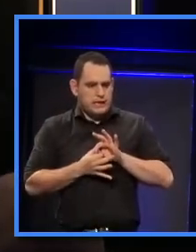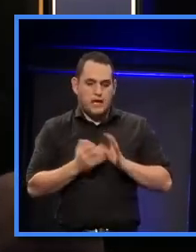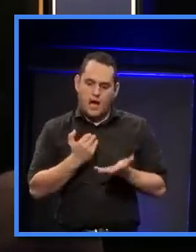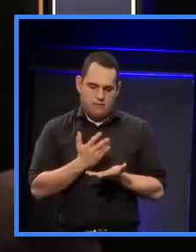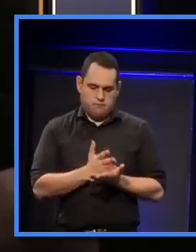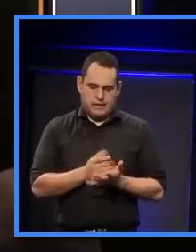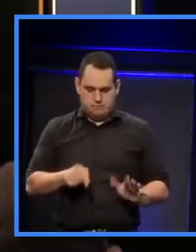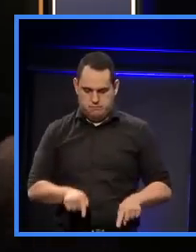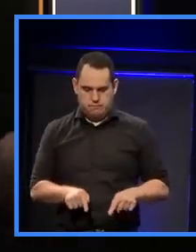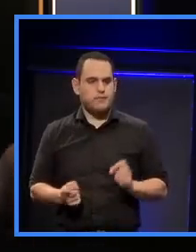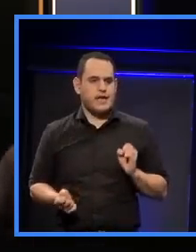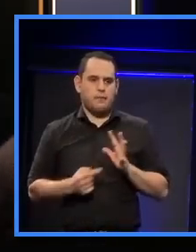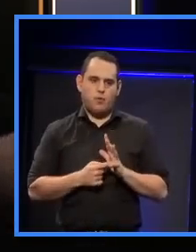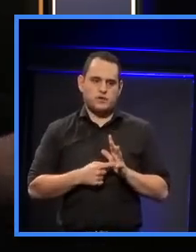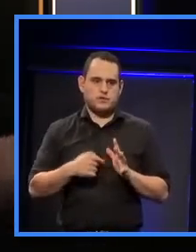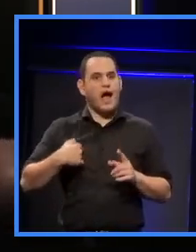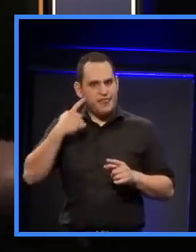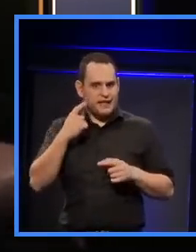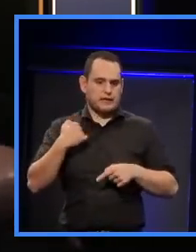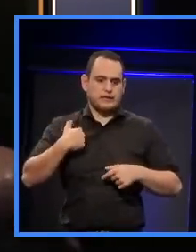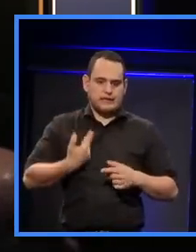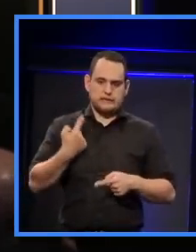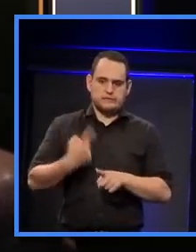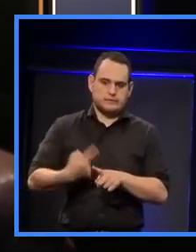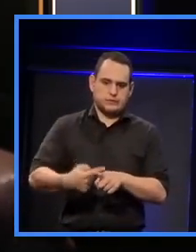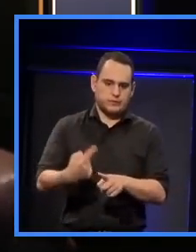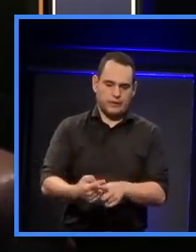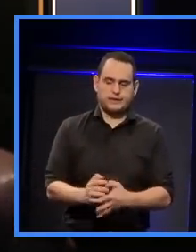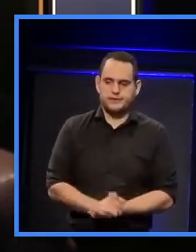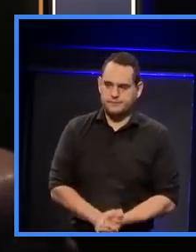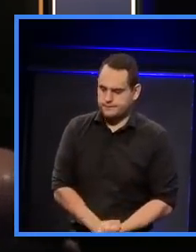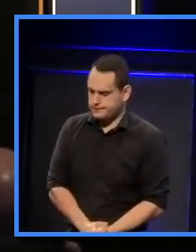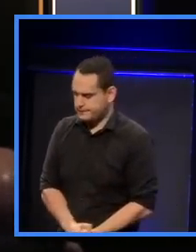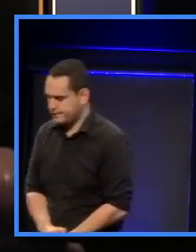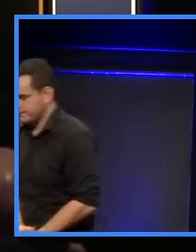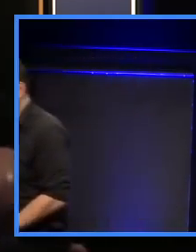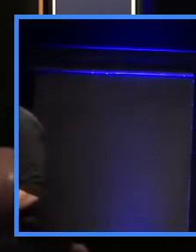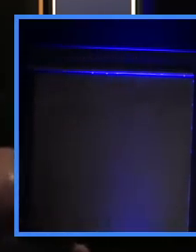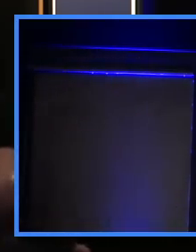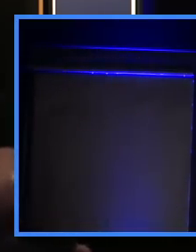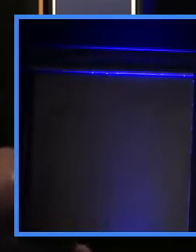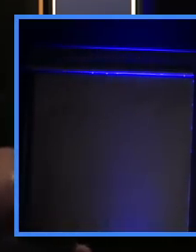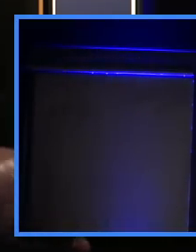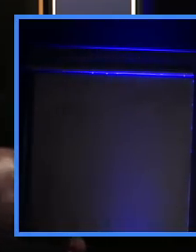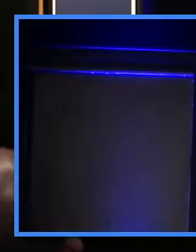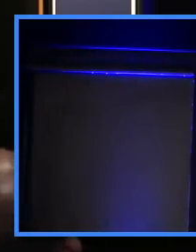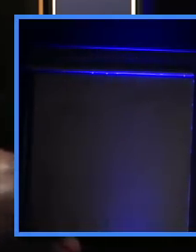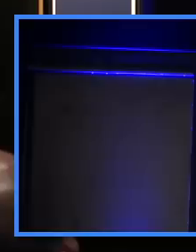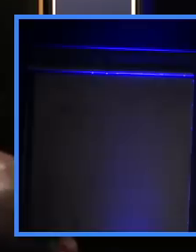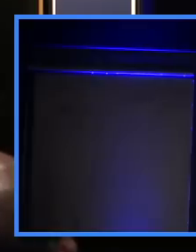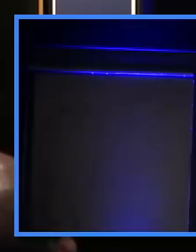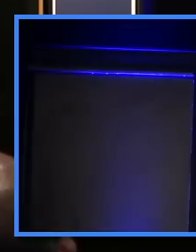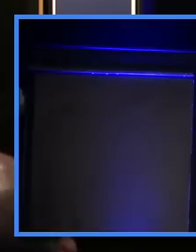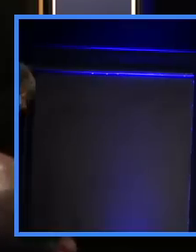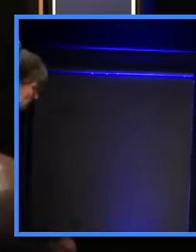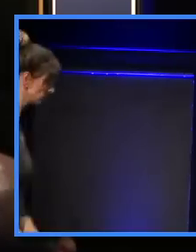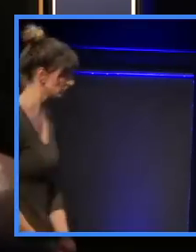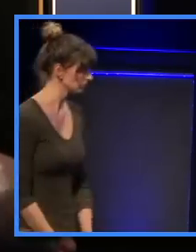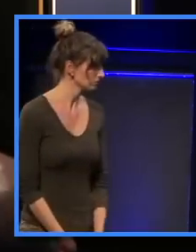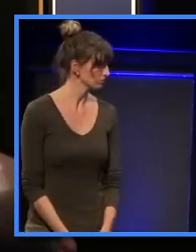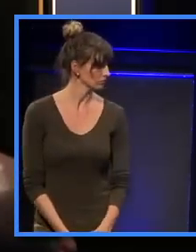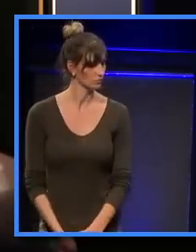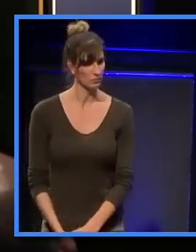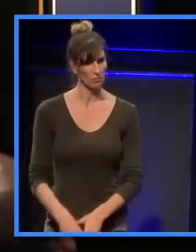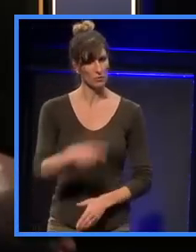important, and that we need to accelerate it. Do you think, and this is maybe a reflection for the team, but, you know, is this not something that New Zealand